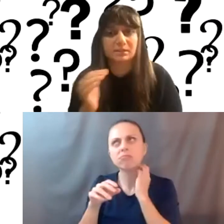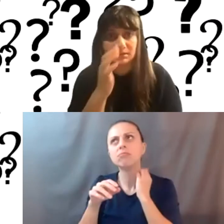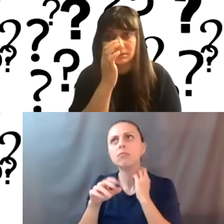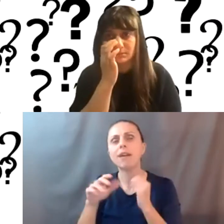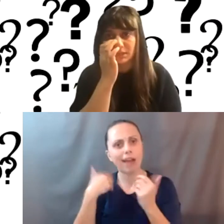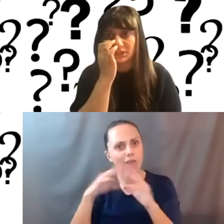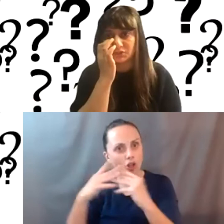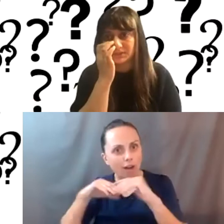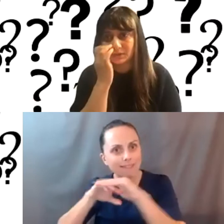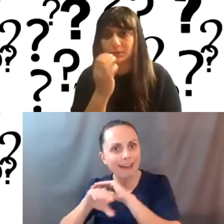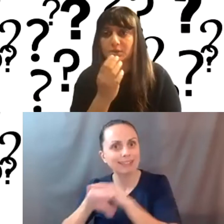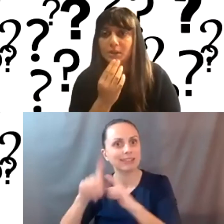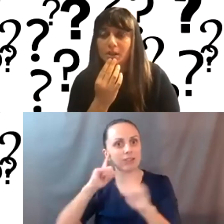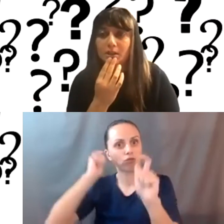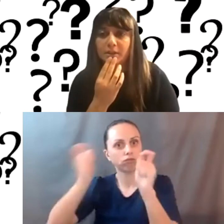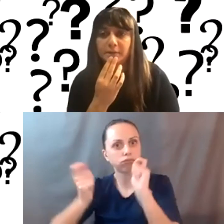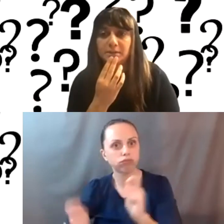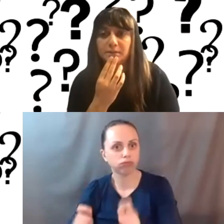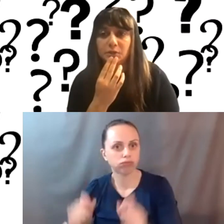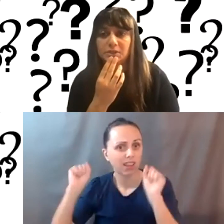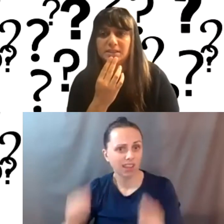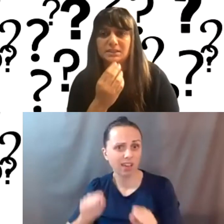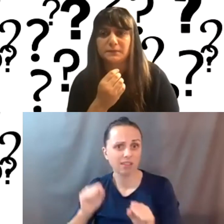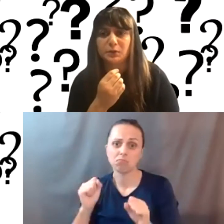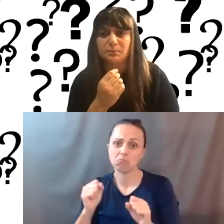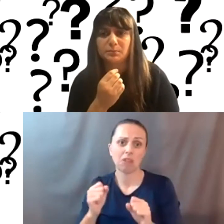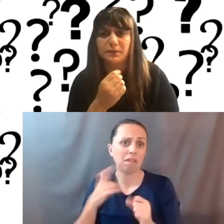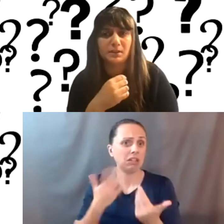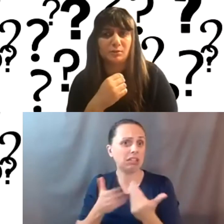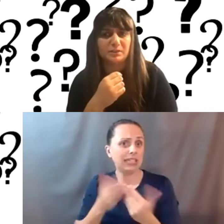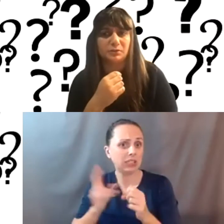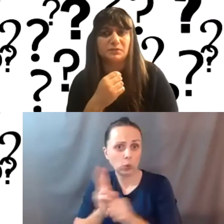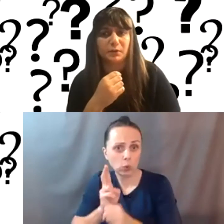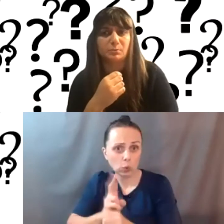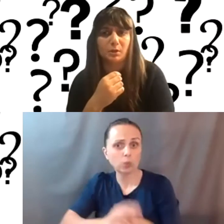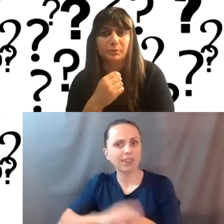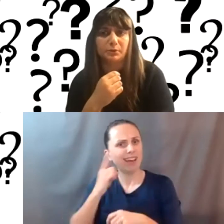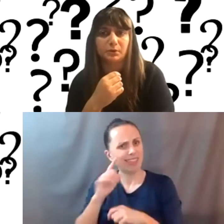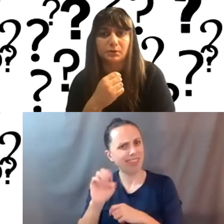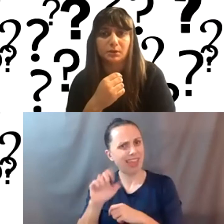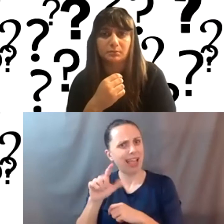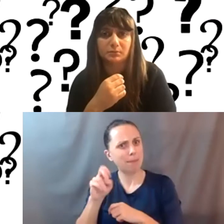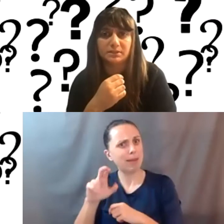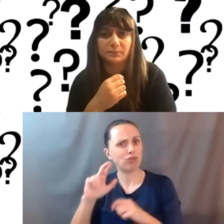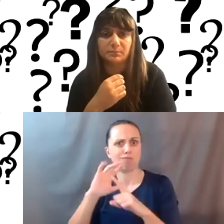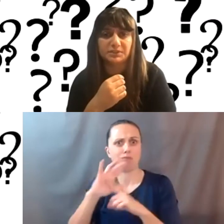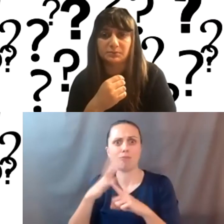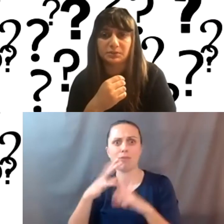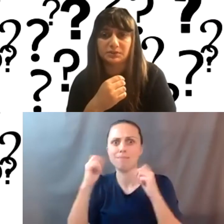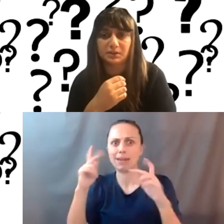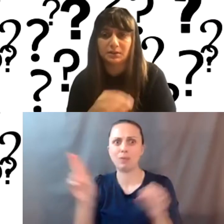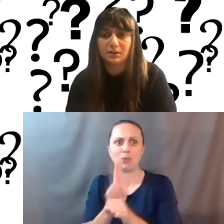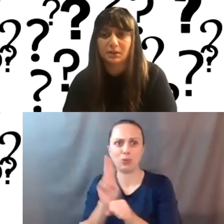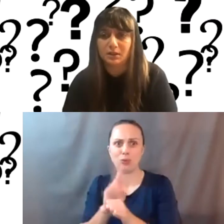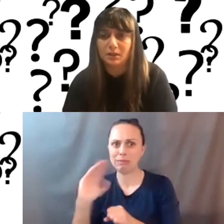access to, to make changes. So, um, I find it very easy. It's a very, I think Elementor is very popular. Um, lots of people